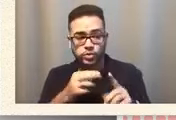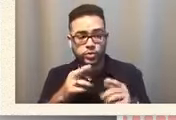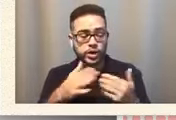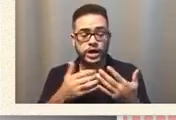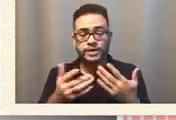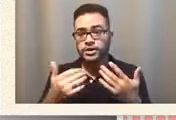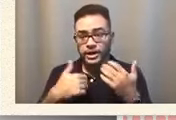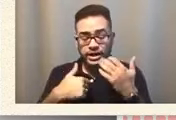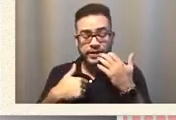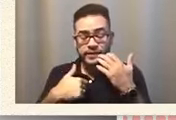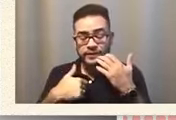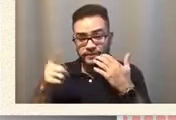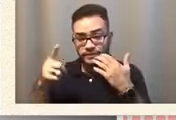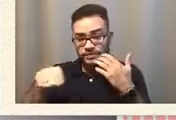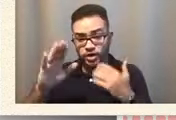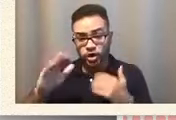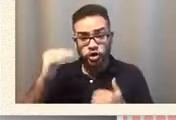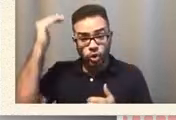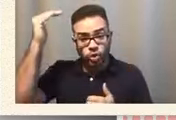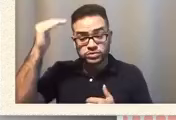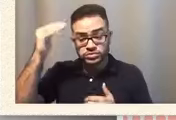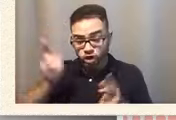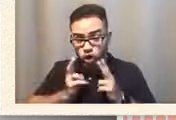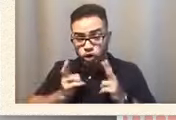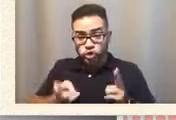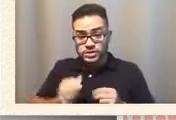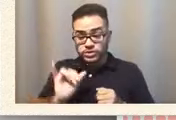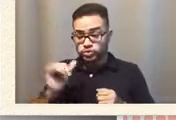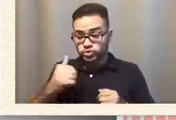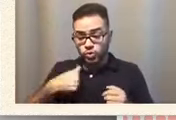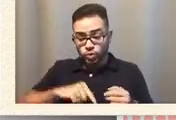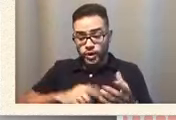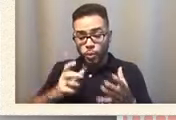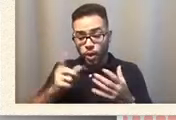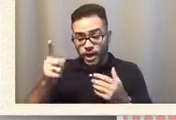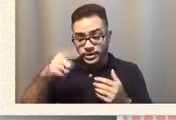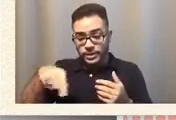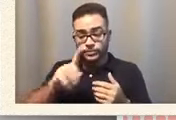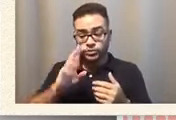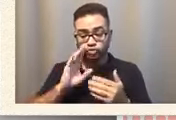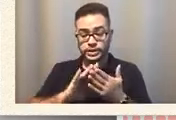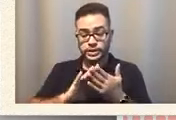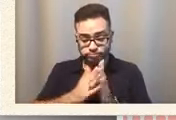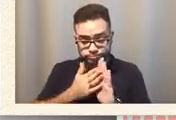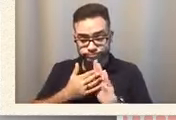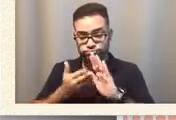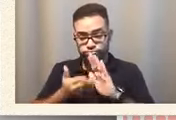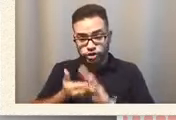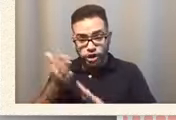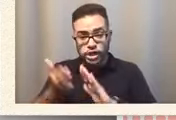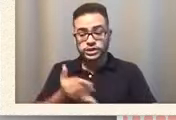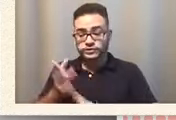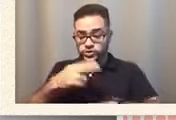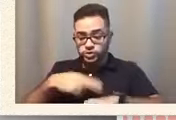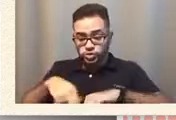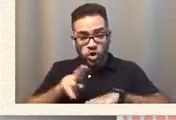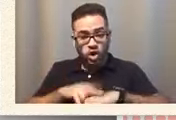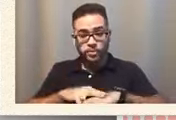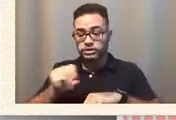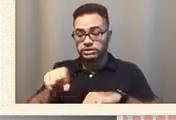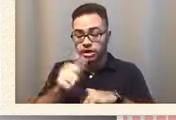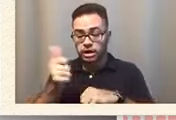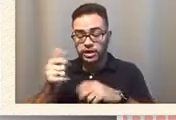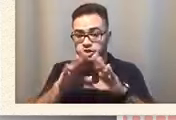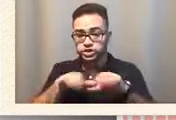and human as well and we want them to be as as productive and as normal as any other kid out there and